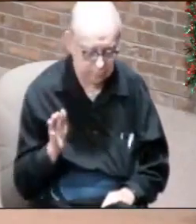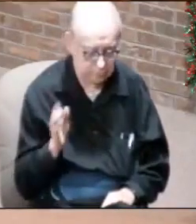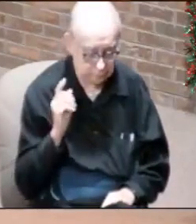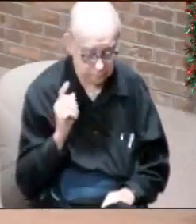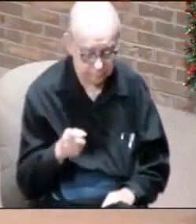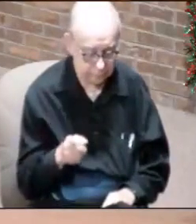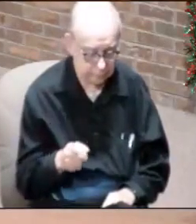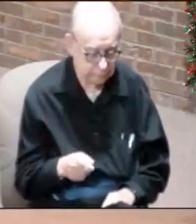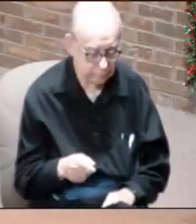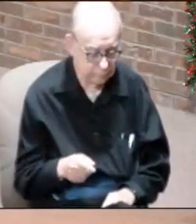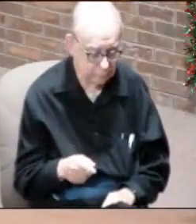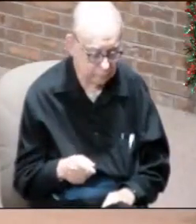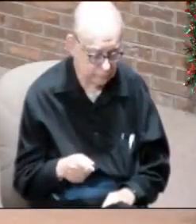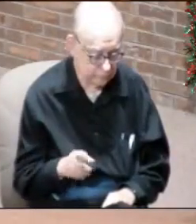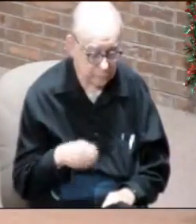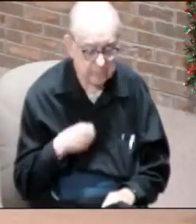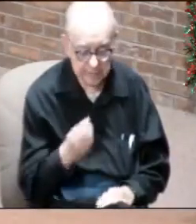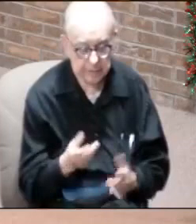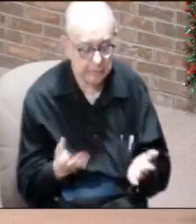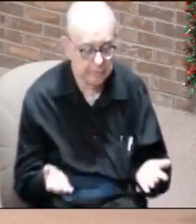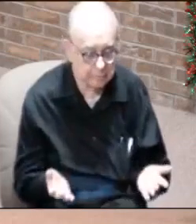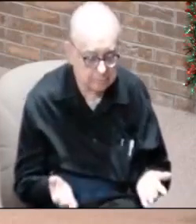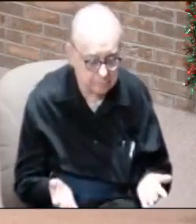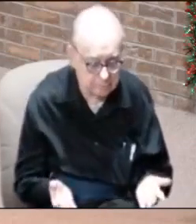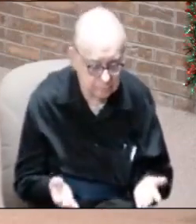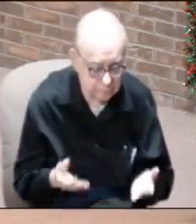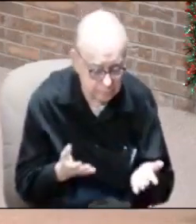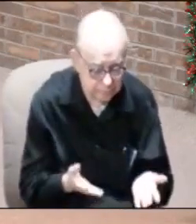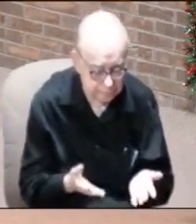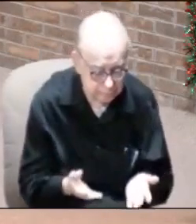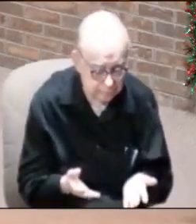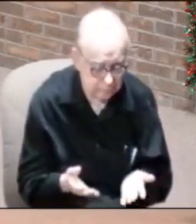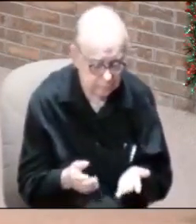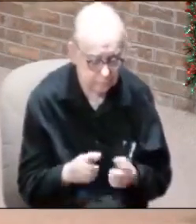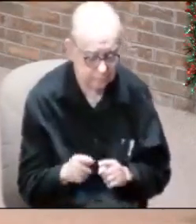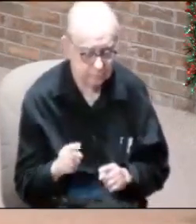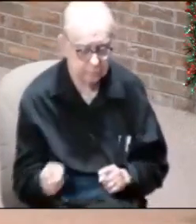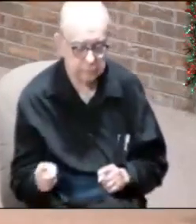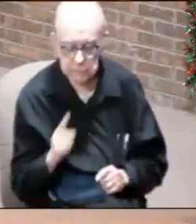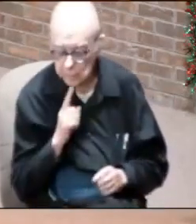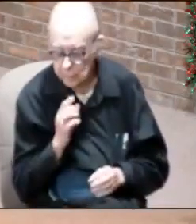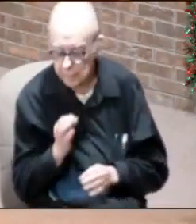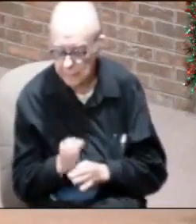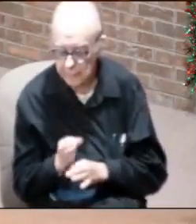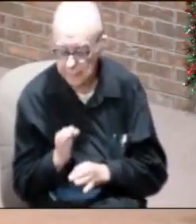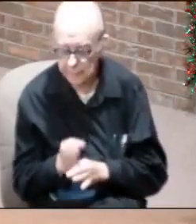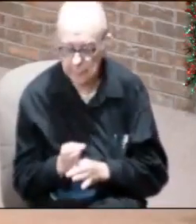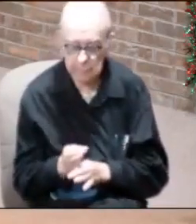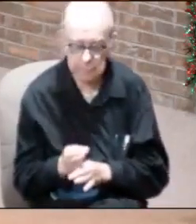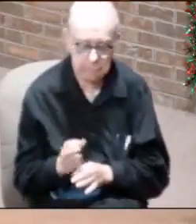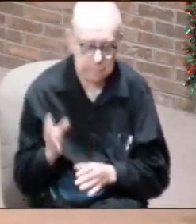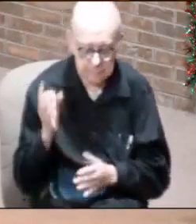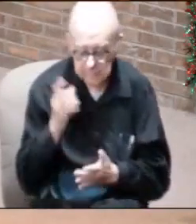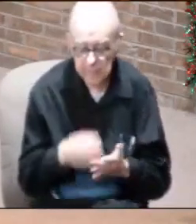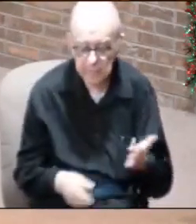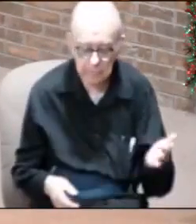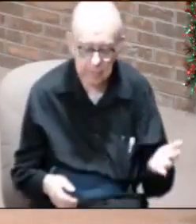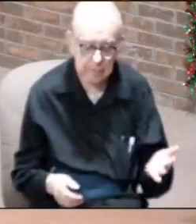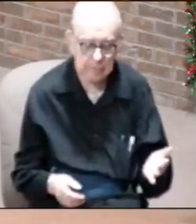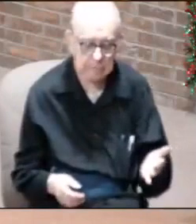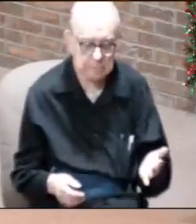here's what I'm giving you. Here's what I'm leaving you. But for those who are faithful, guess what?